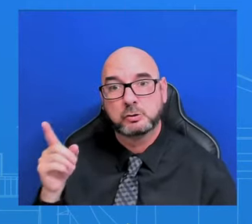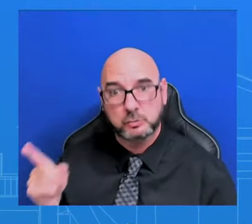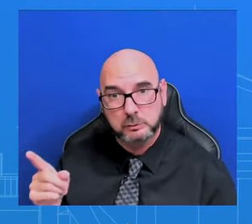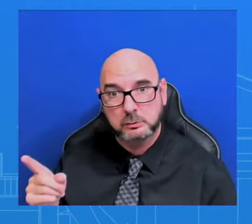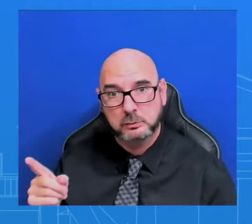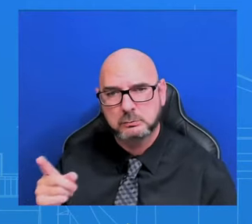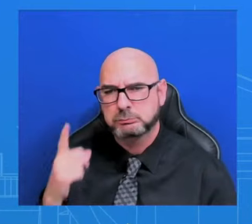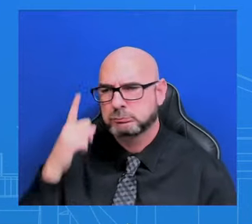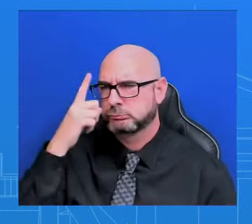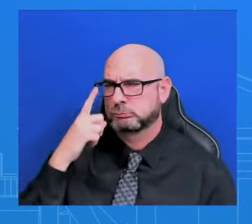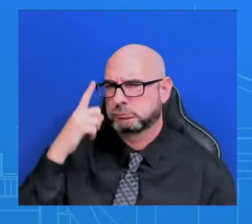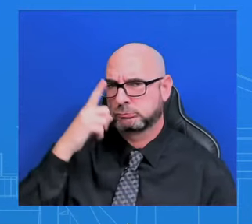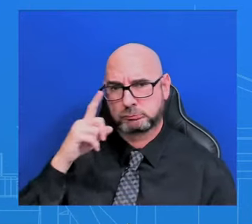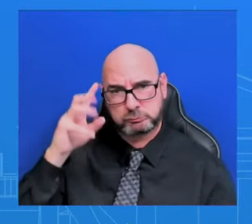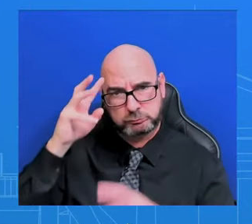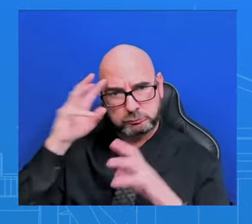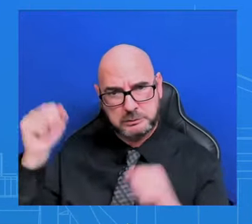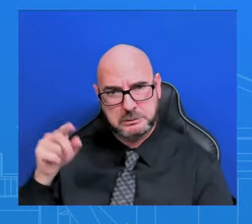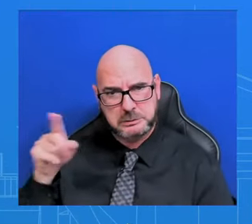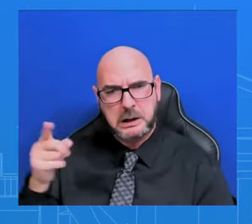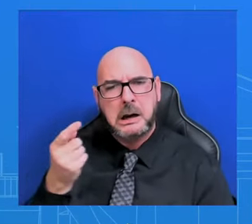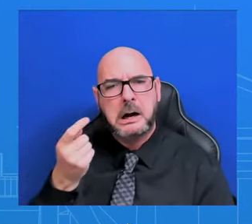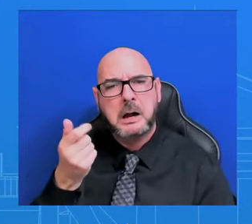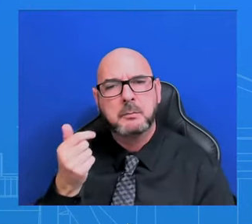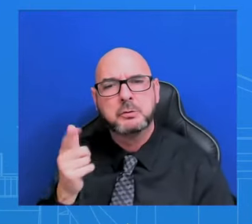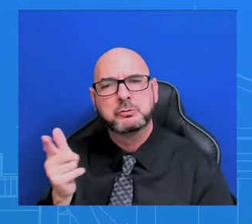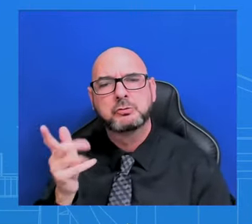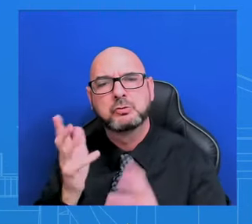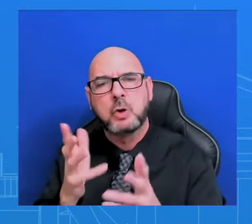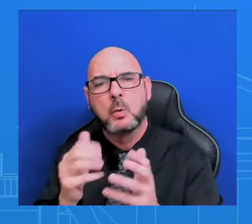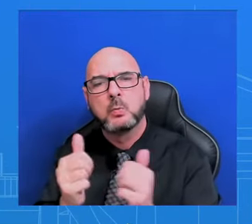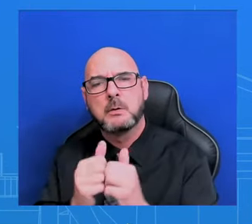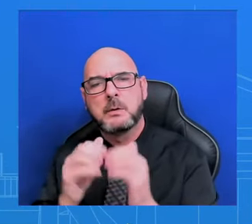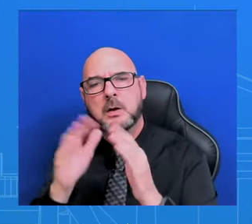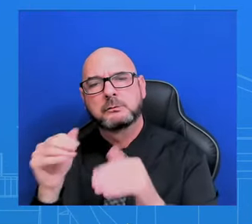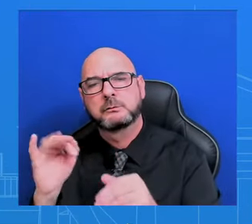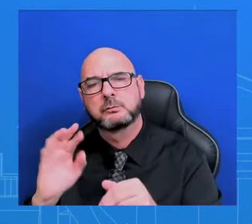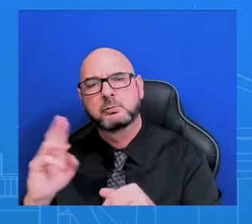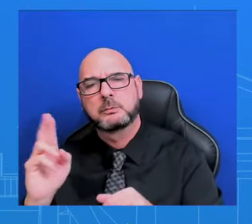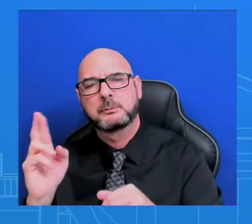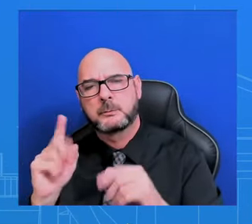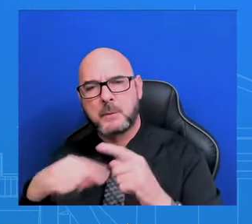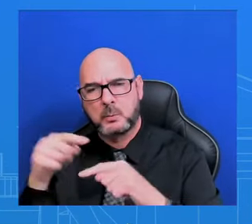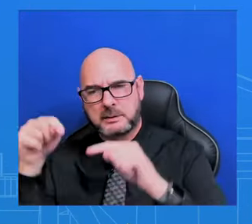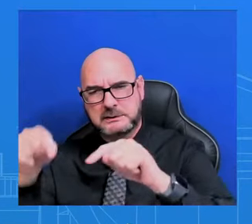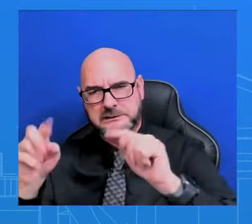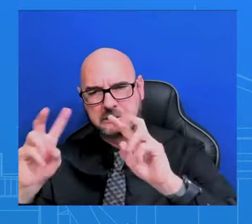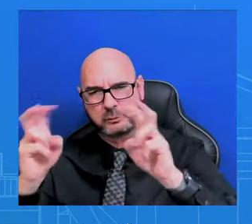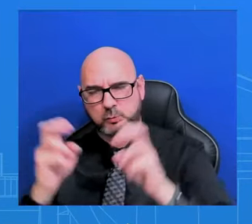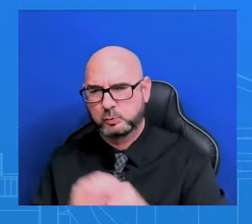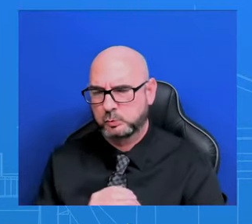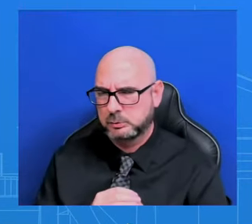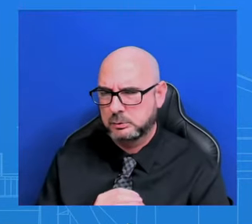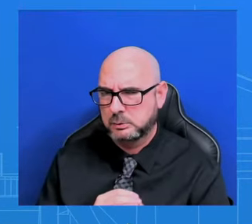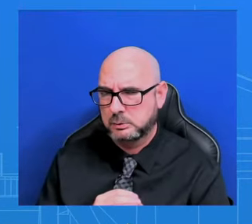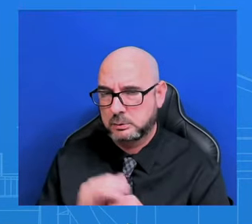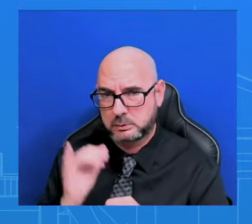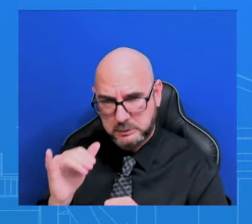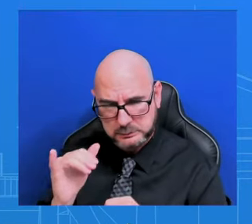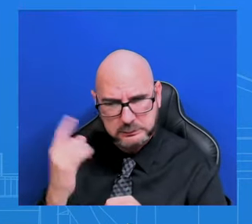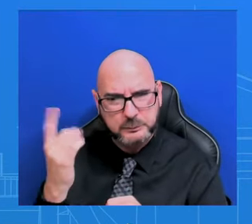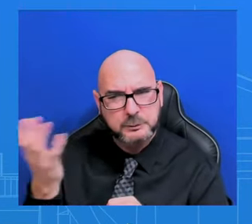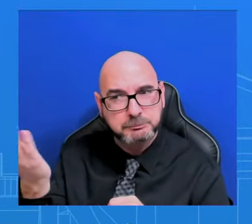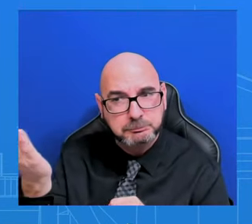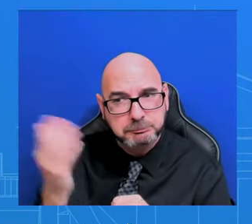with House Republicans about this, knowing that they're basically saying that it's dead on arrival whenever it comes out of the Senate? Well, look, the President spoke to this last week